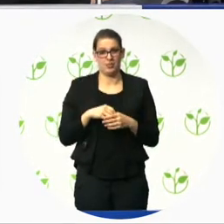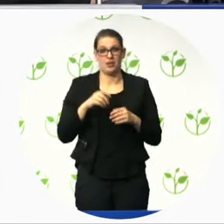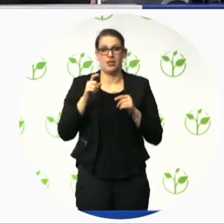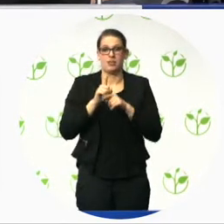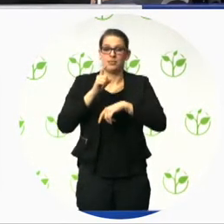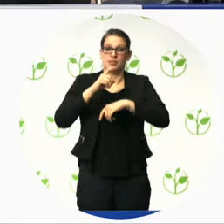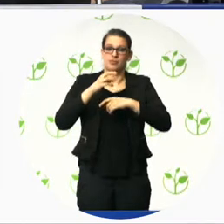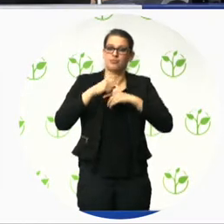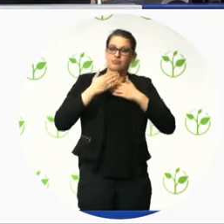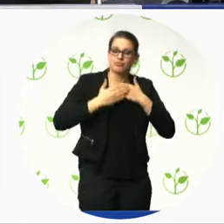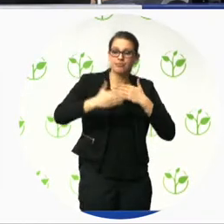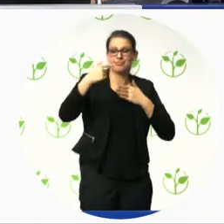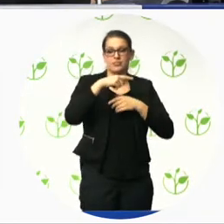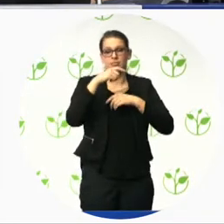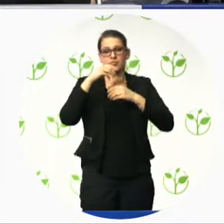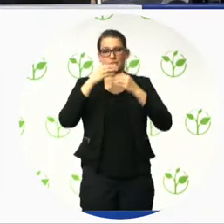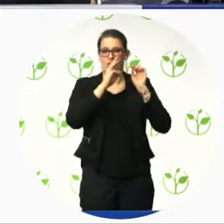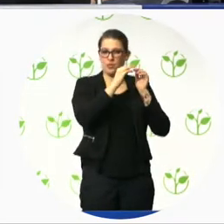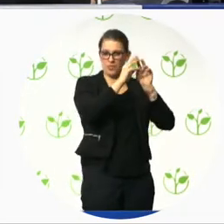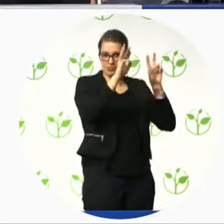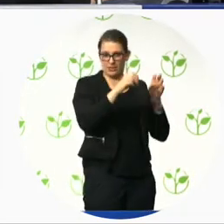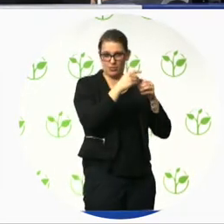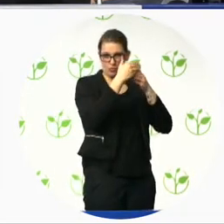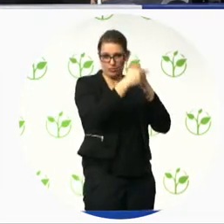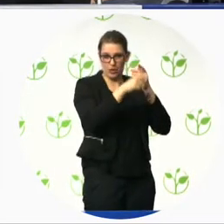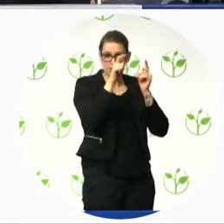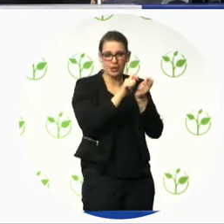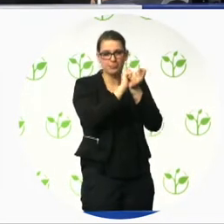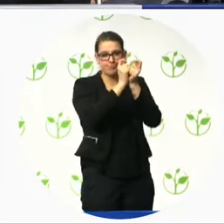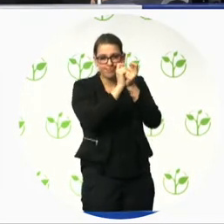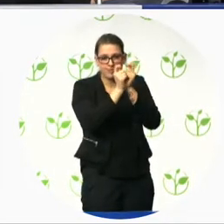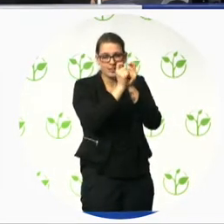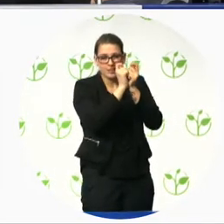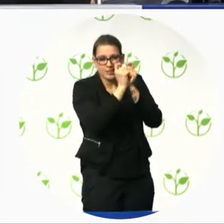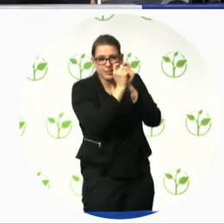compliant and to the rules that we